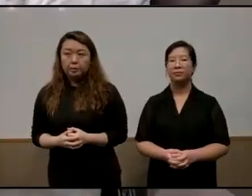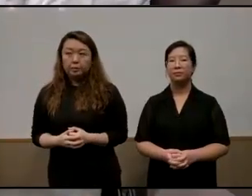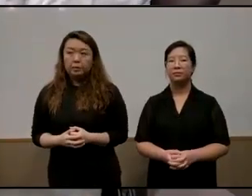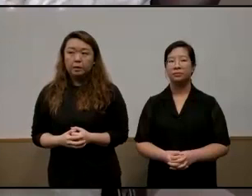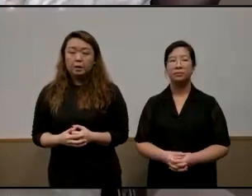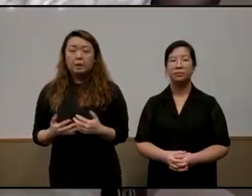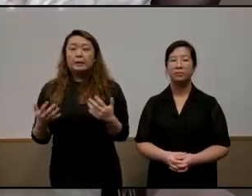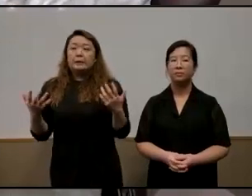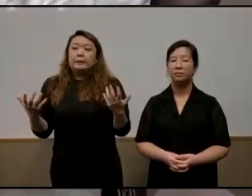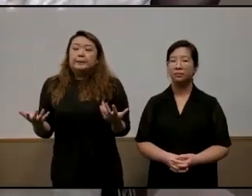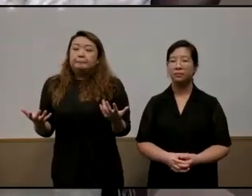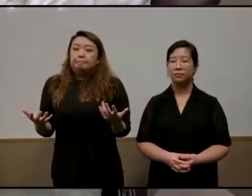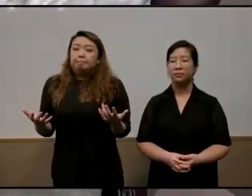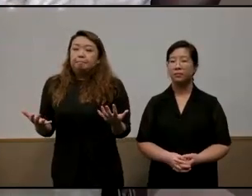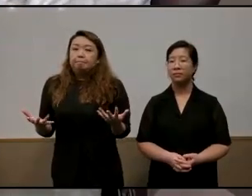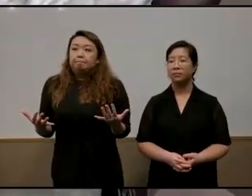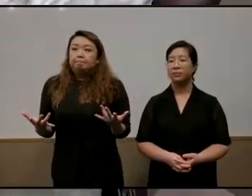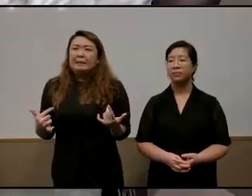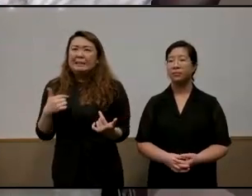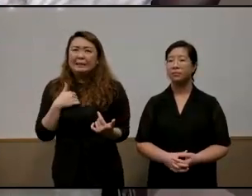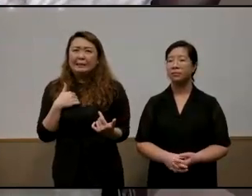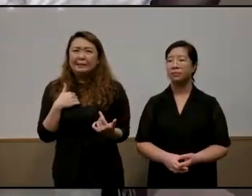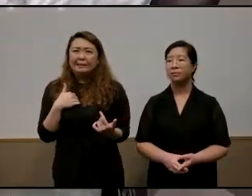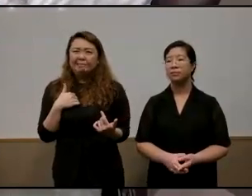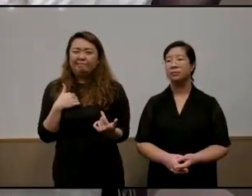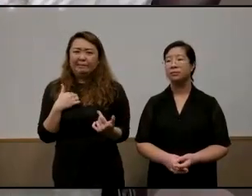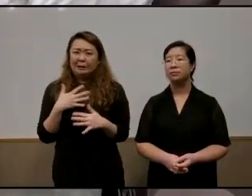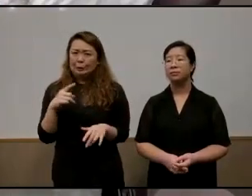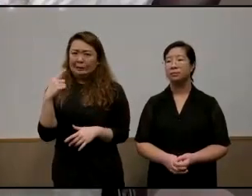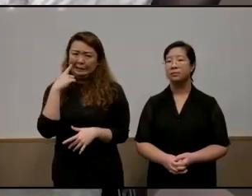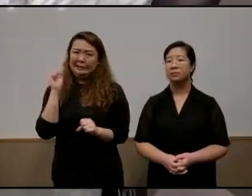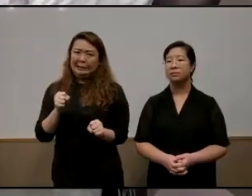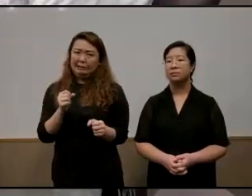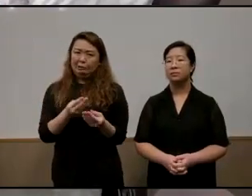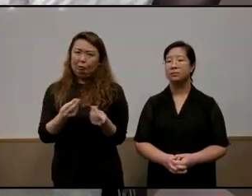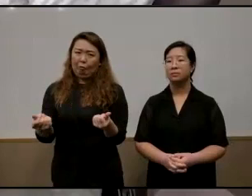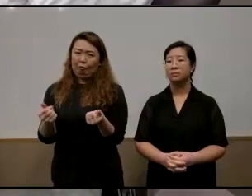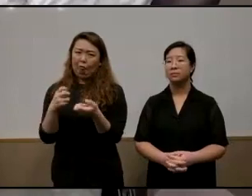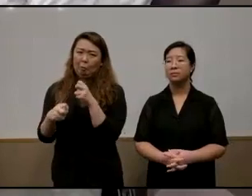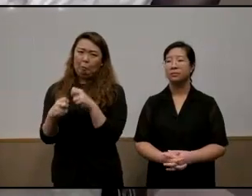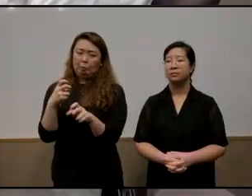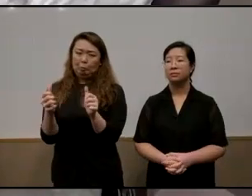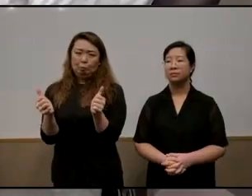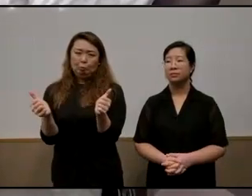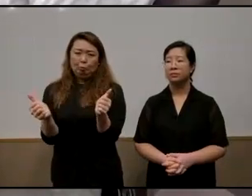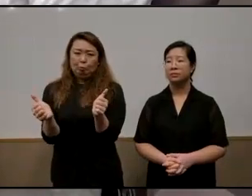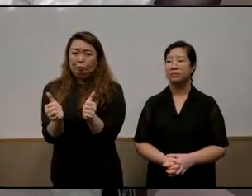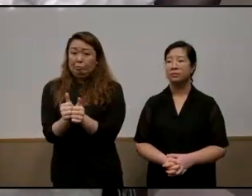um i i don't think we can fix all the problems with the